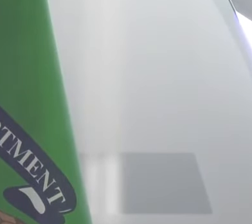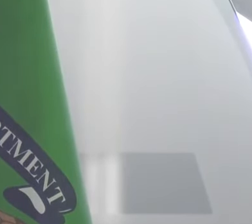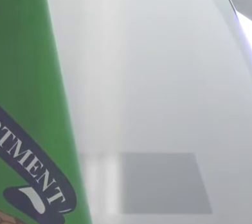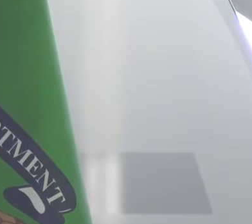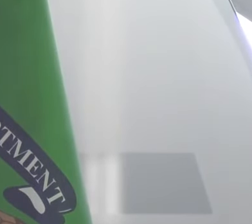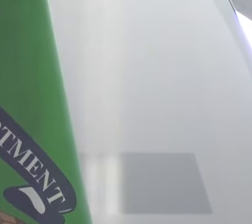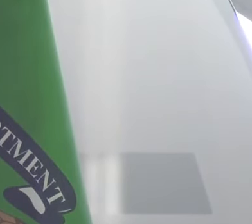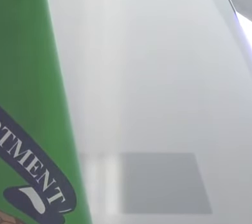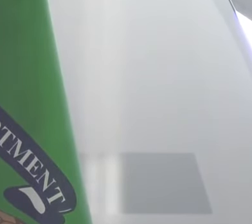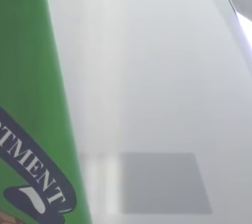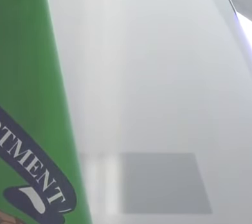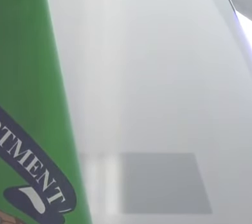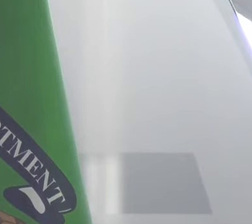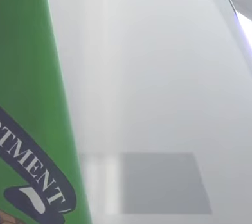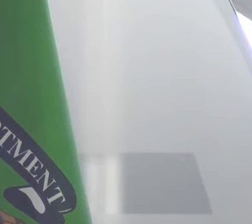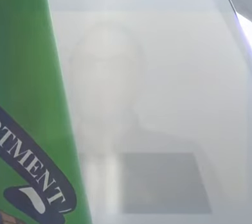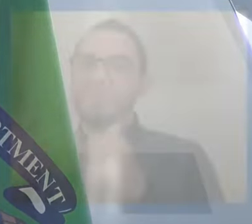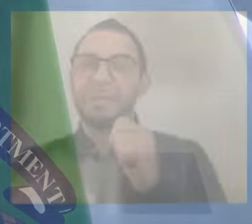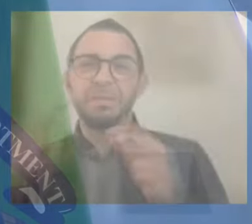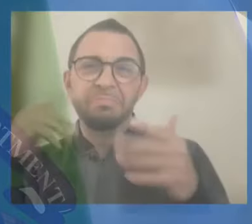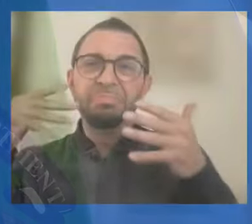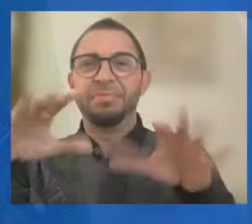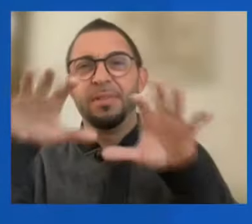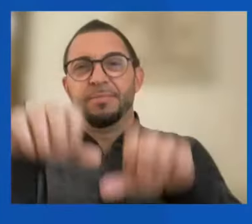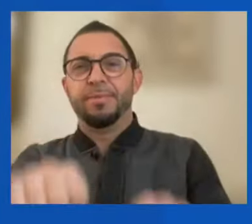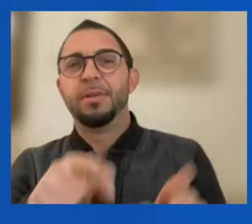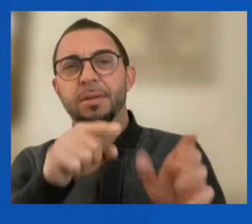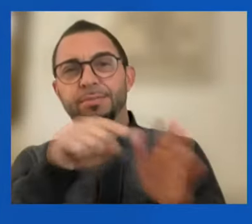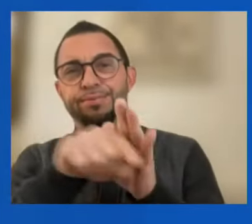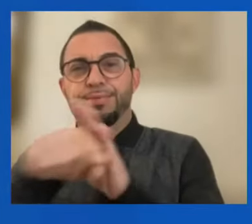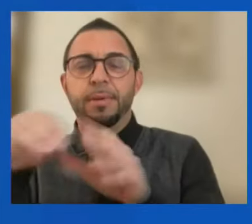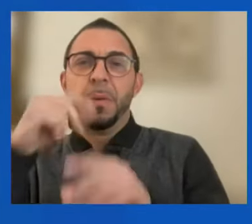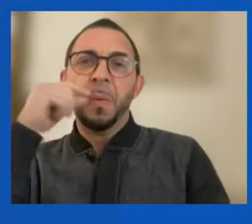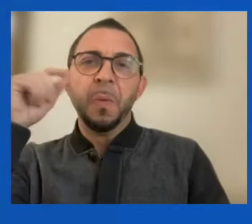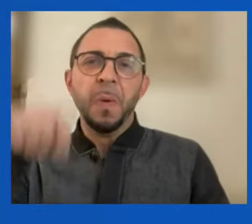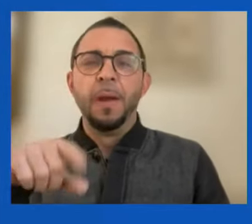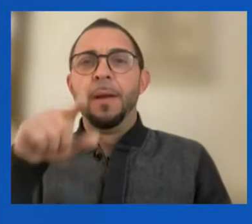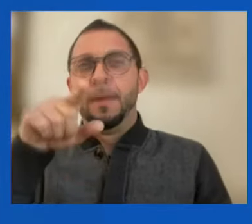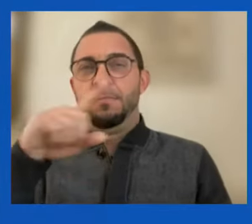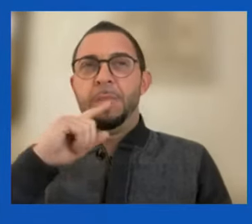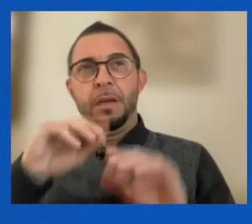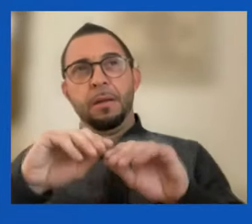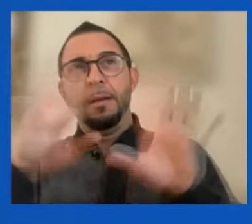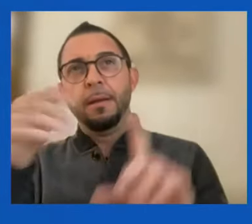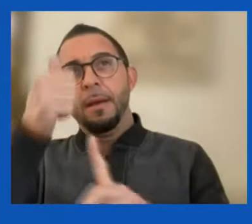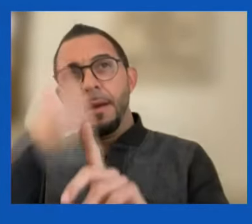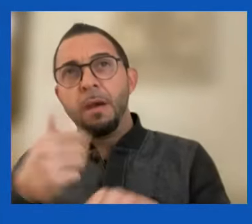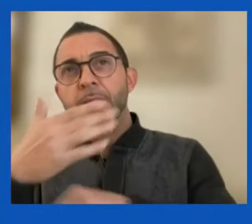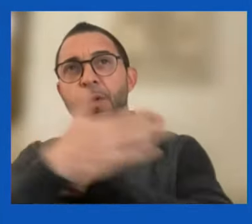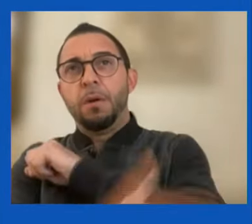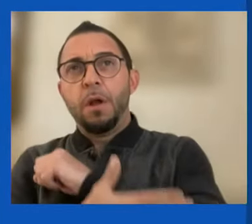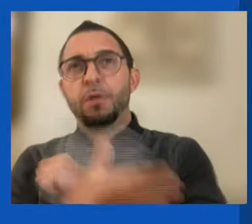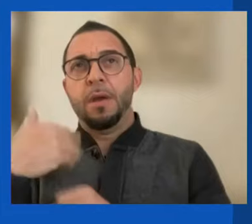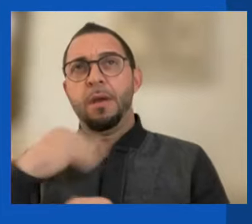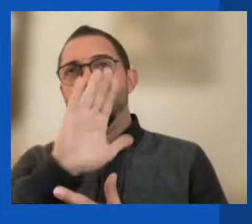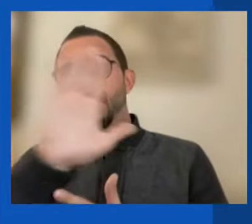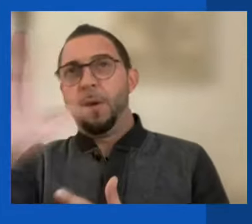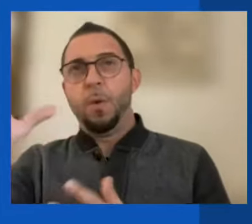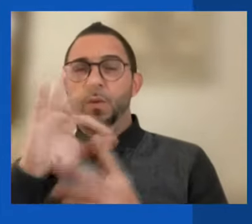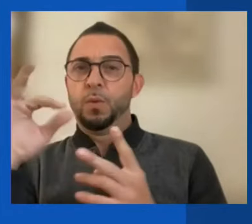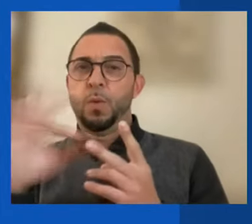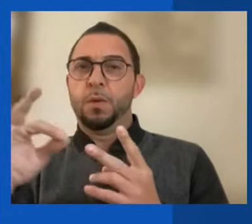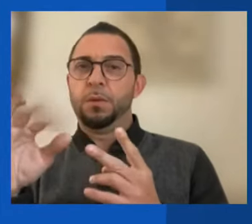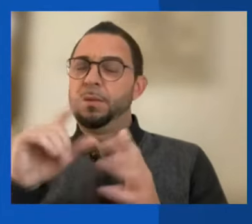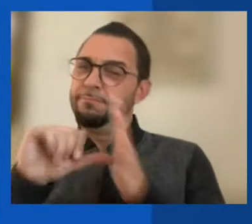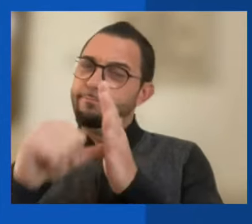invasion of Ukraine. And you made it clear every country has a choice before them. And I think that was an important message. And you also